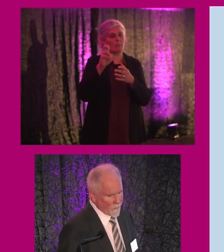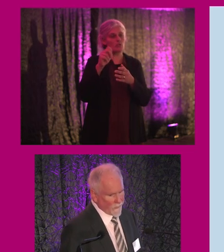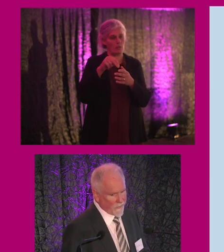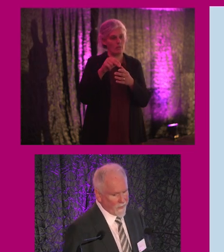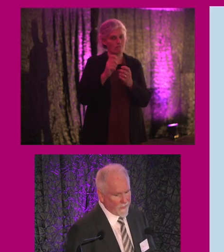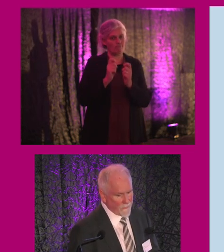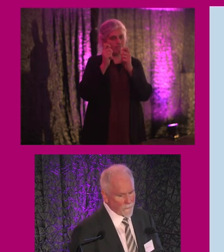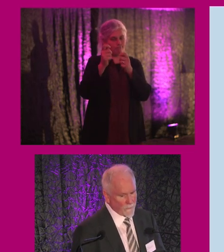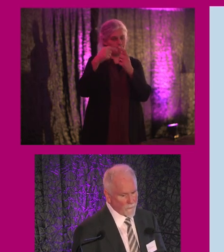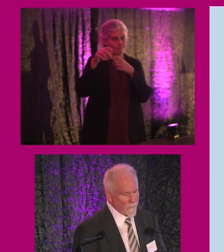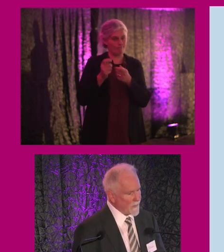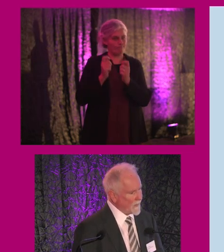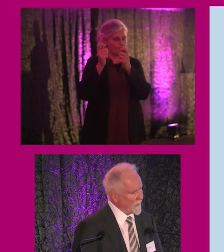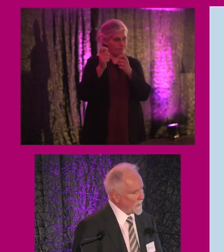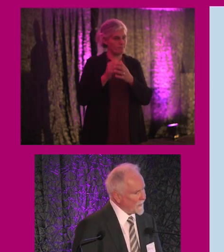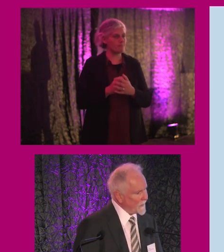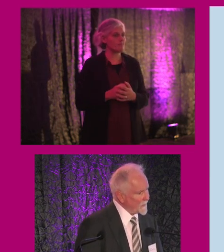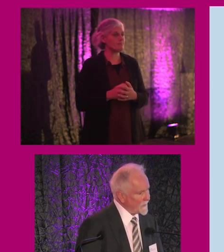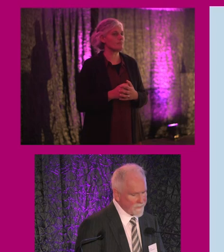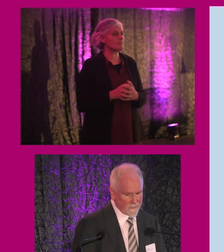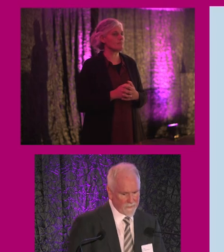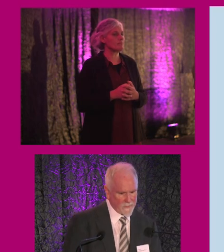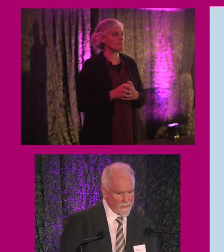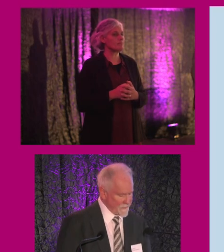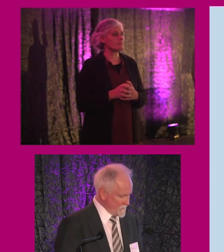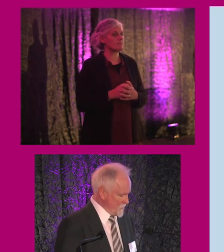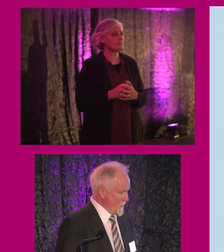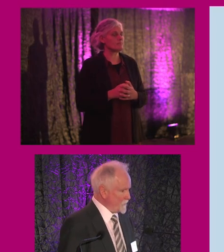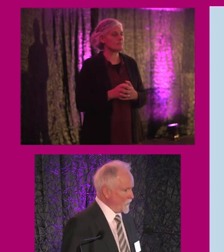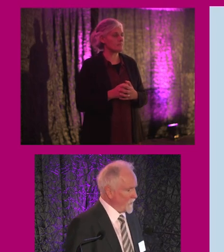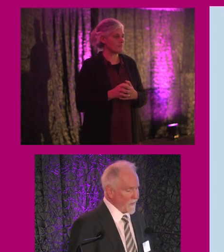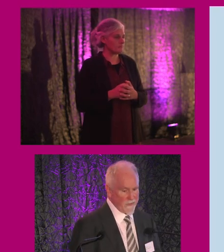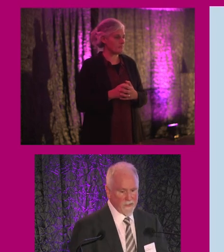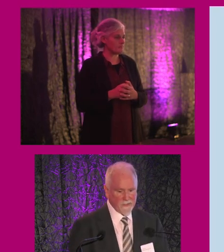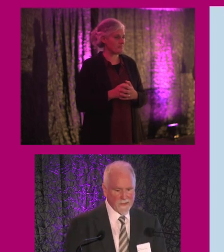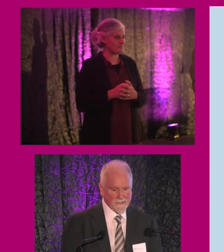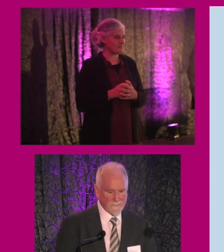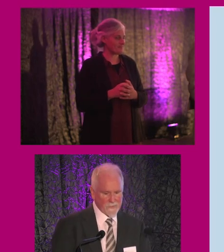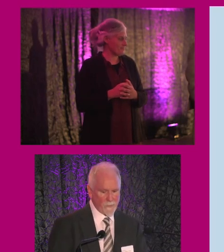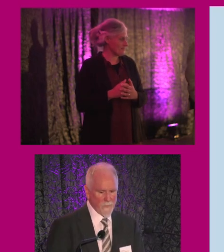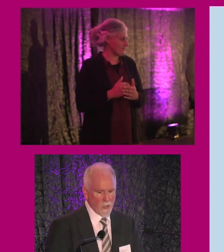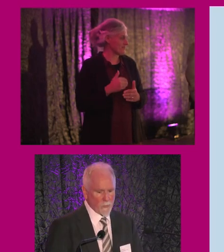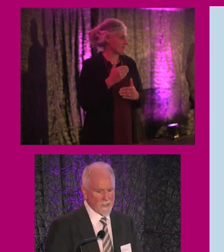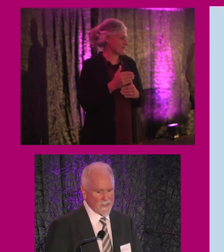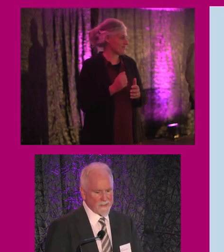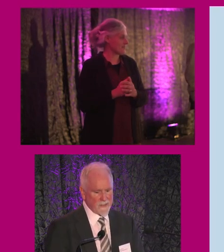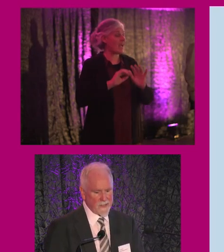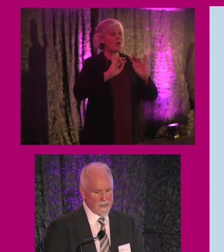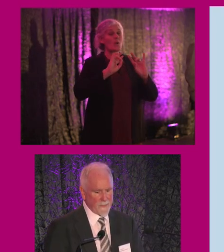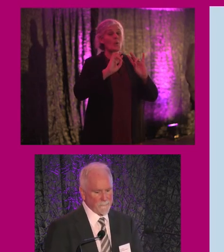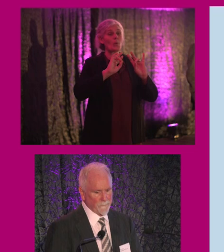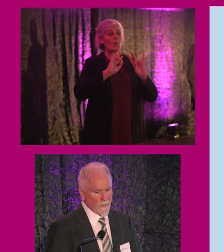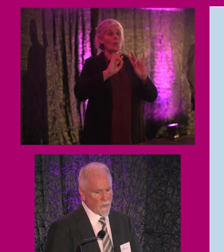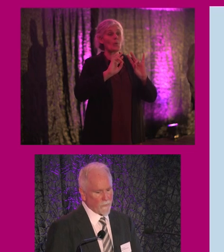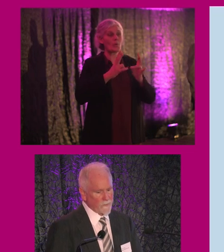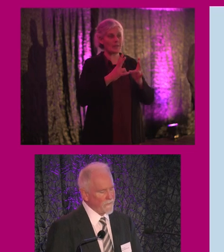And the, sorry, it's, we're not moving on here. Yes. So quickly, the,